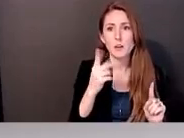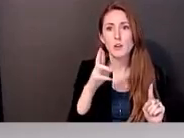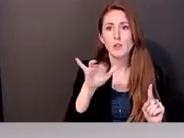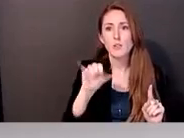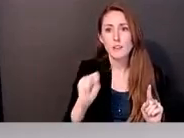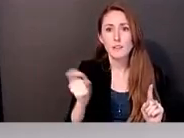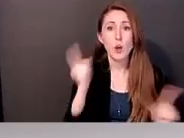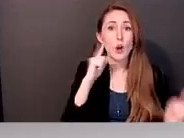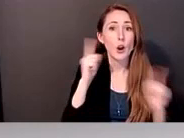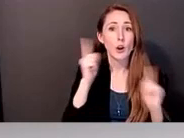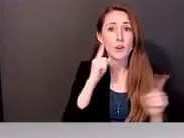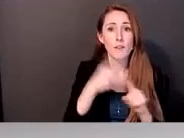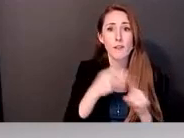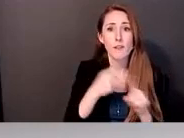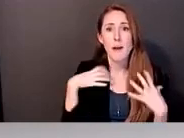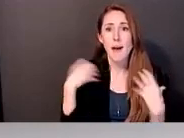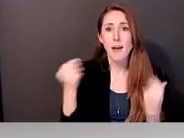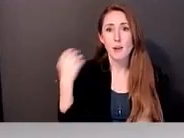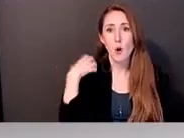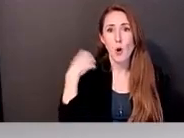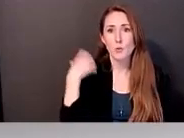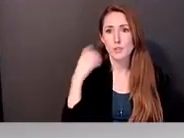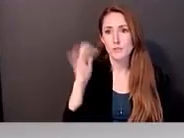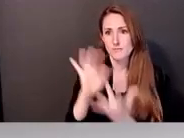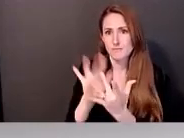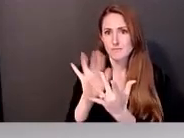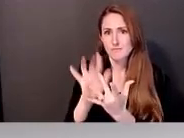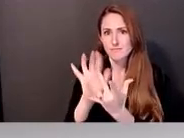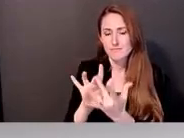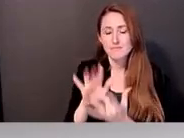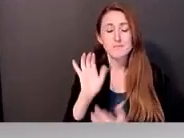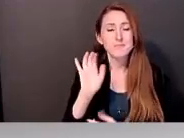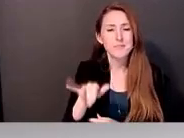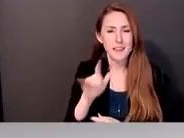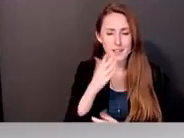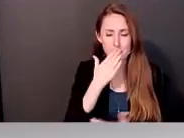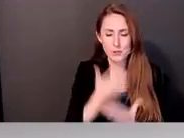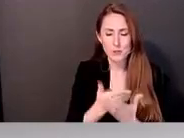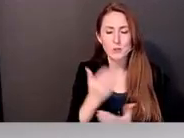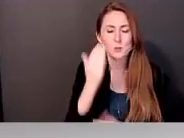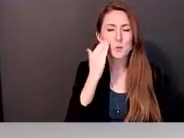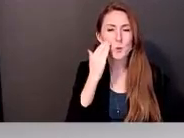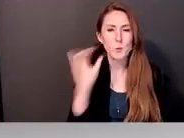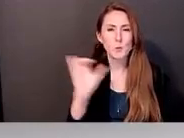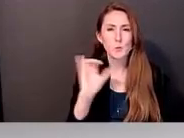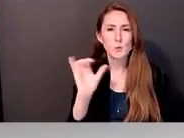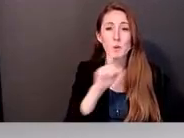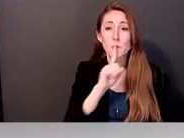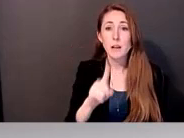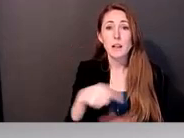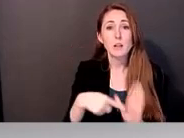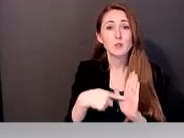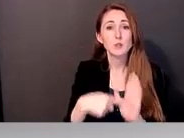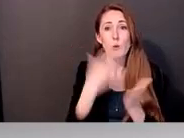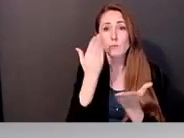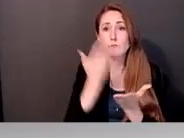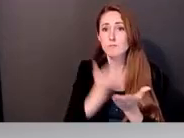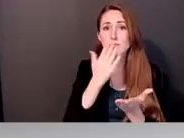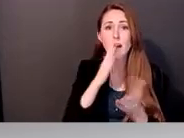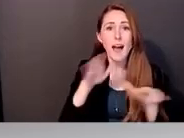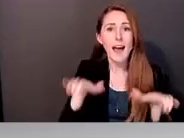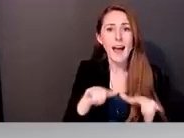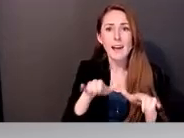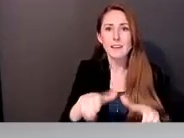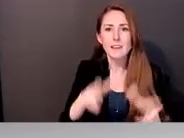coaches. So that is very interesting, too, because it really is an indicator of a very active reception of the video.